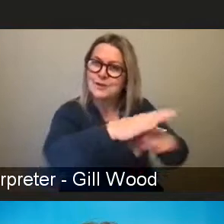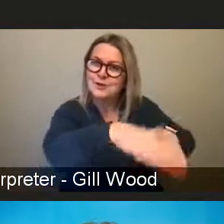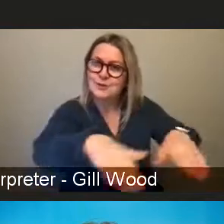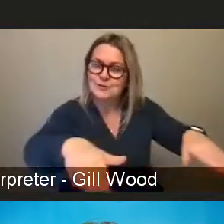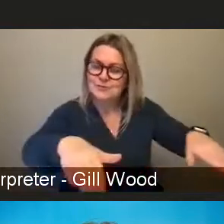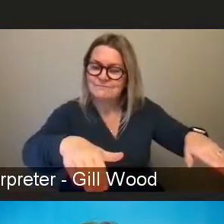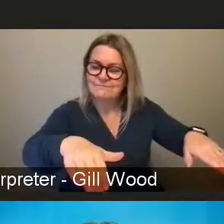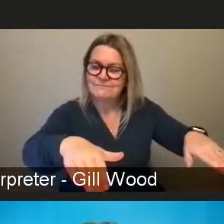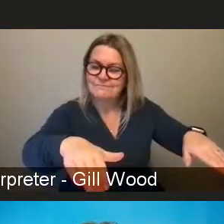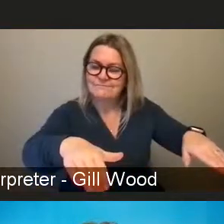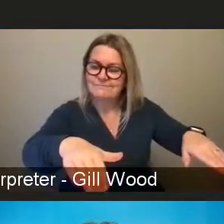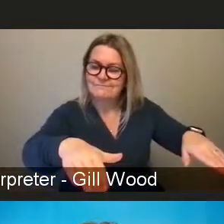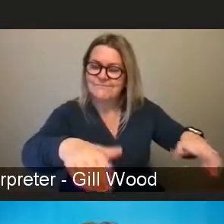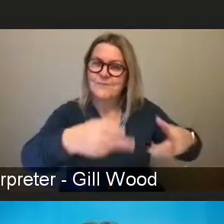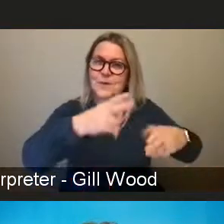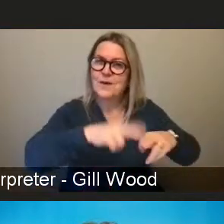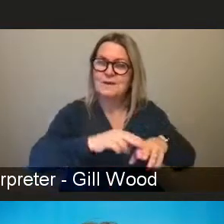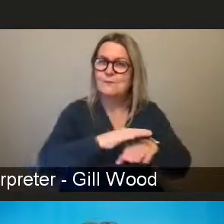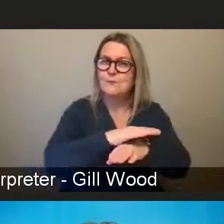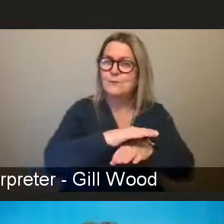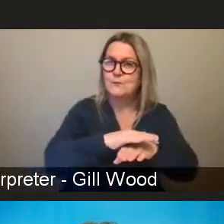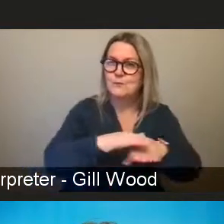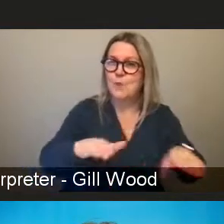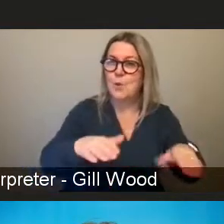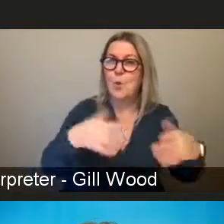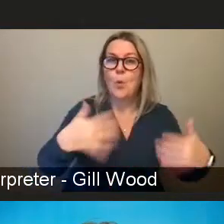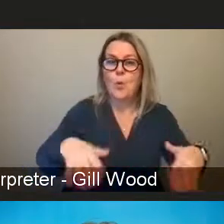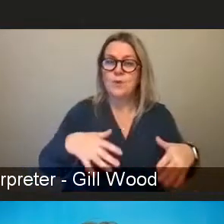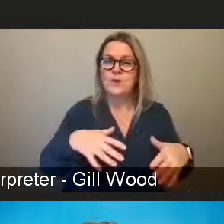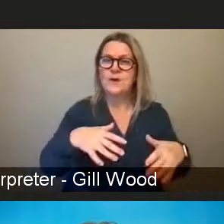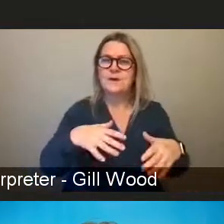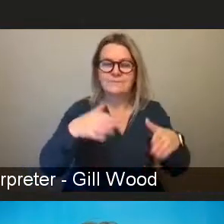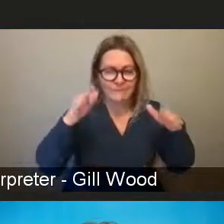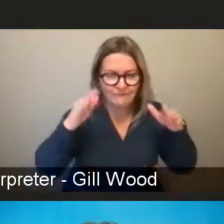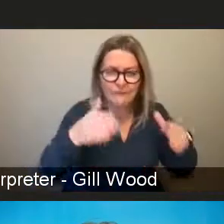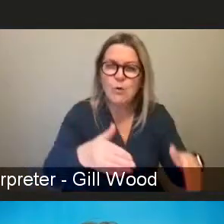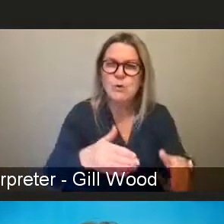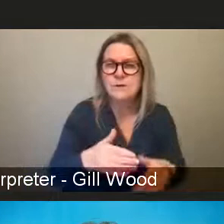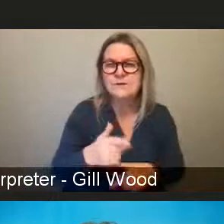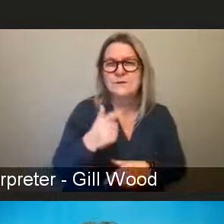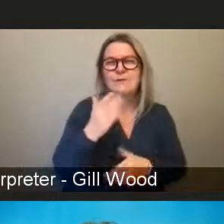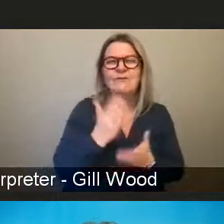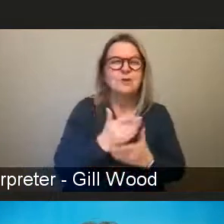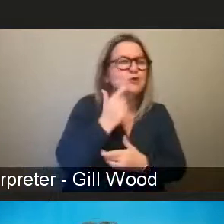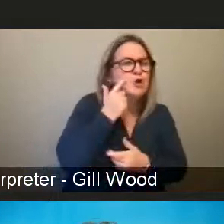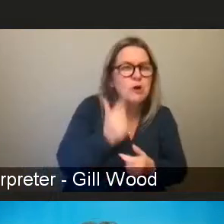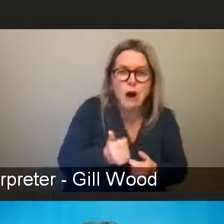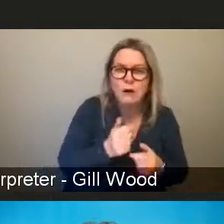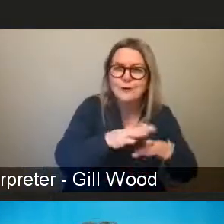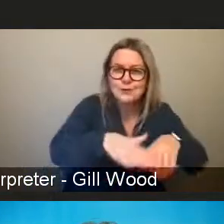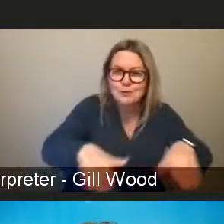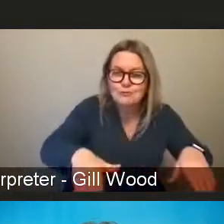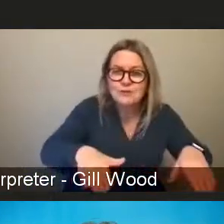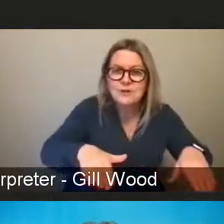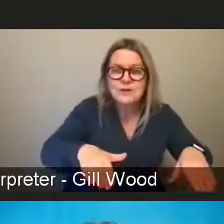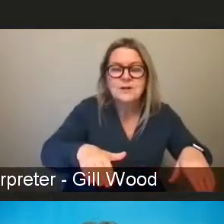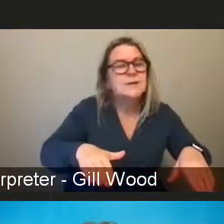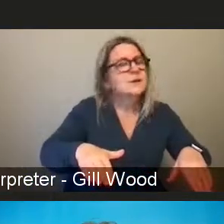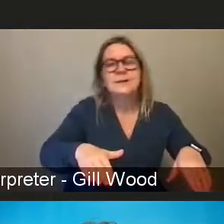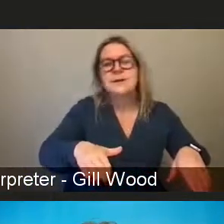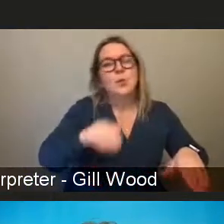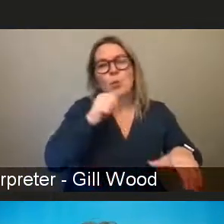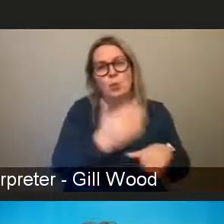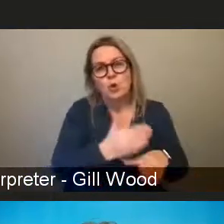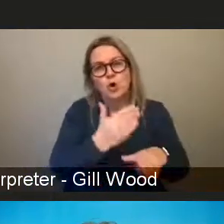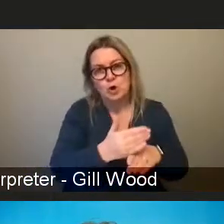then we are not reaching out to the age groups of parents, and they are influencing. I can think of times when we have done